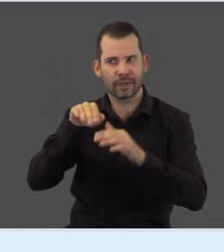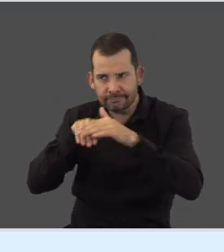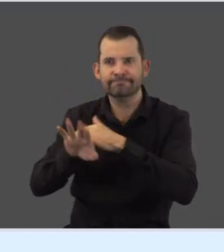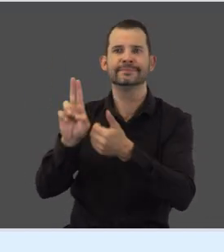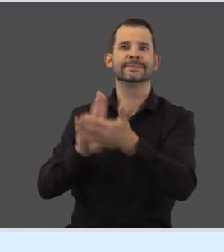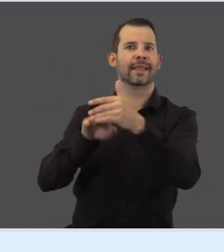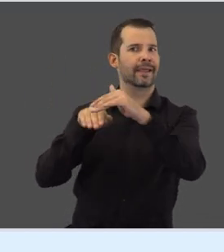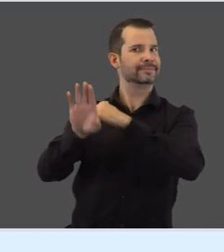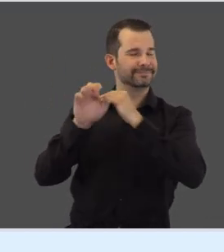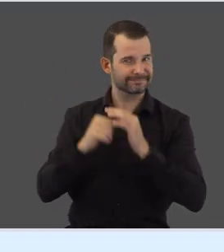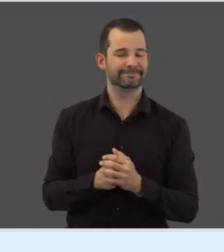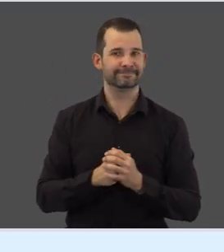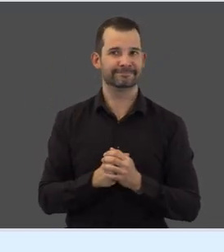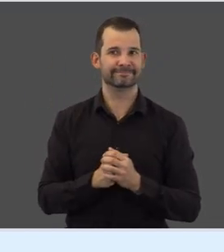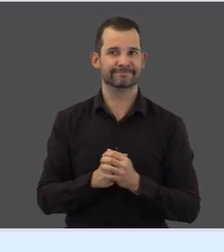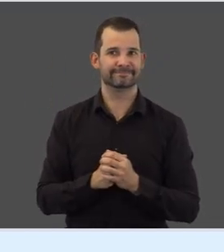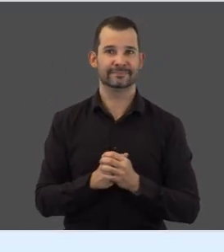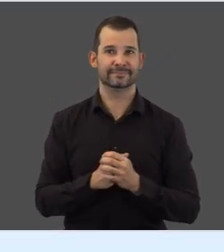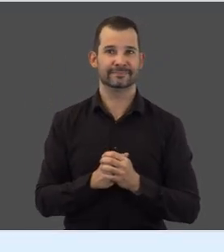where you'll go to sign in.